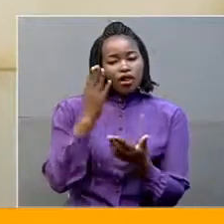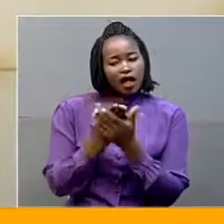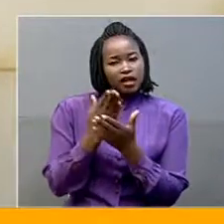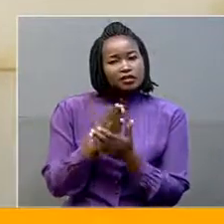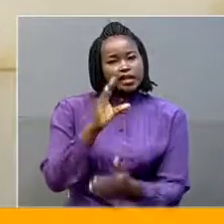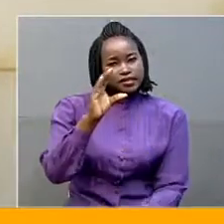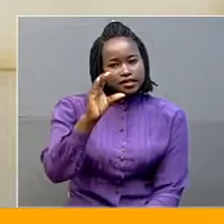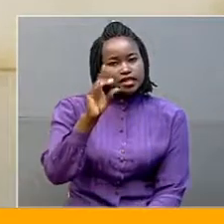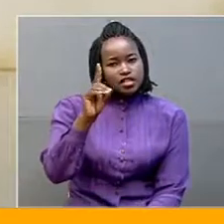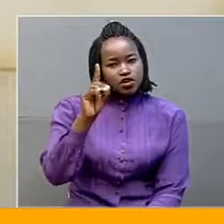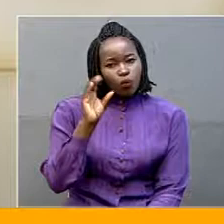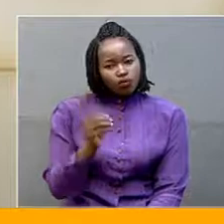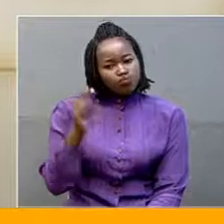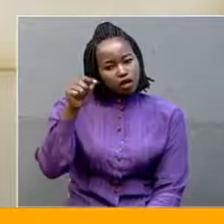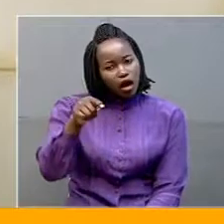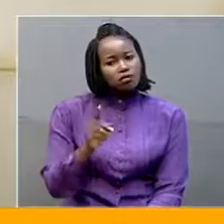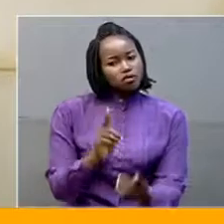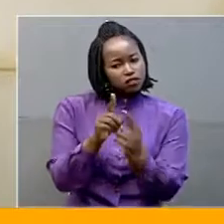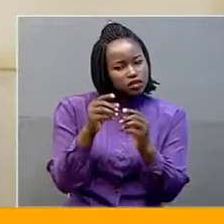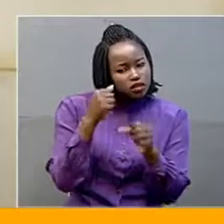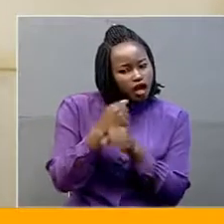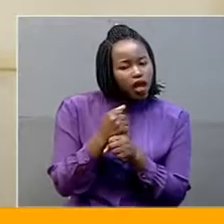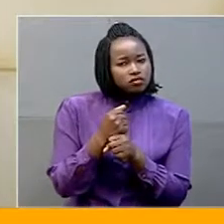down and meet these girls as a group